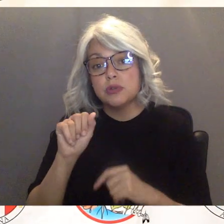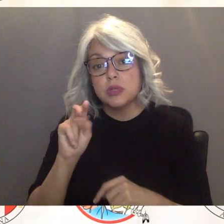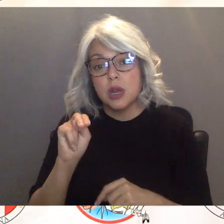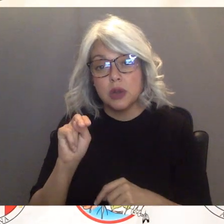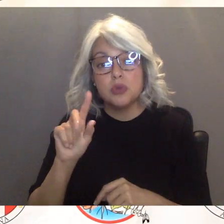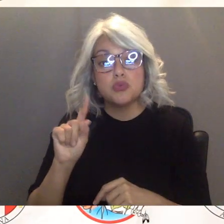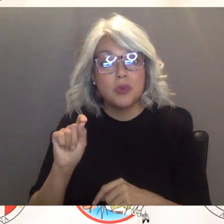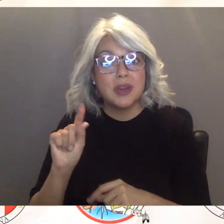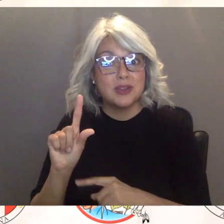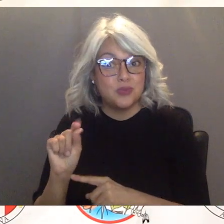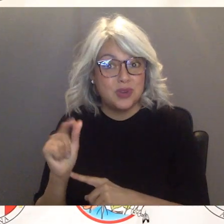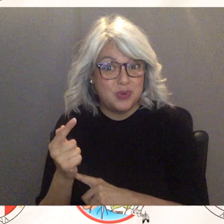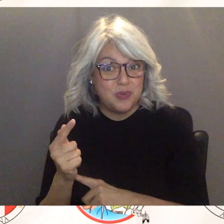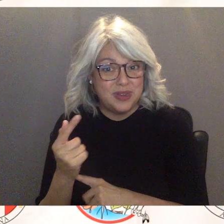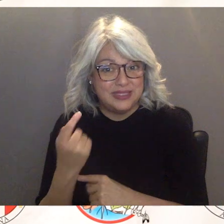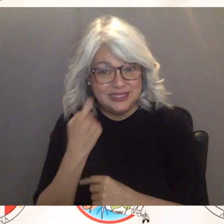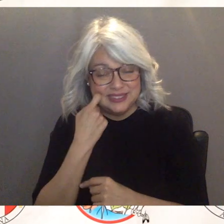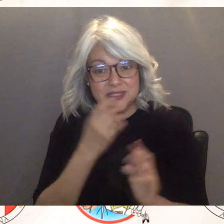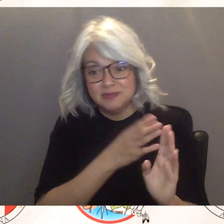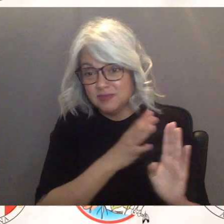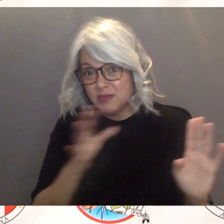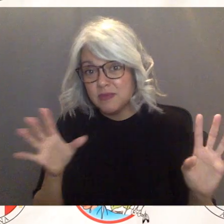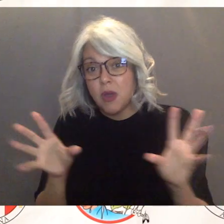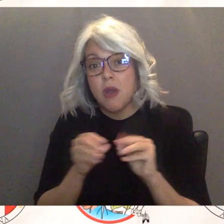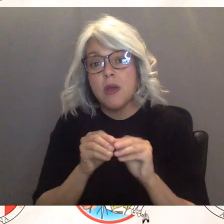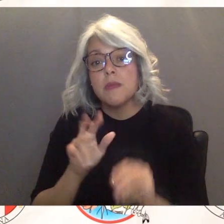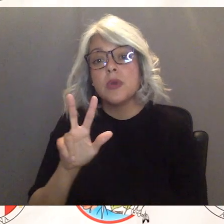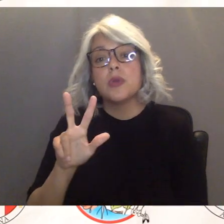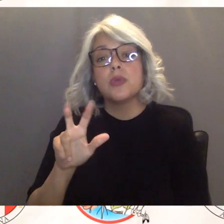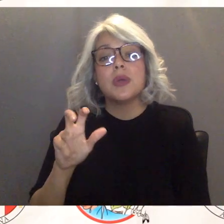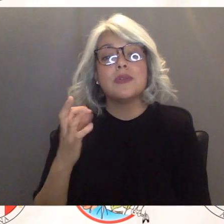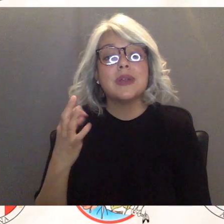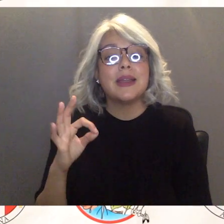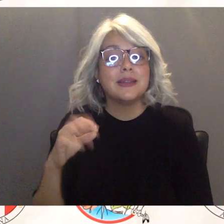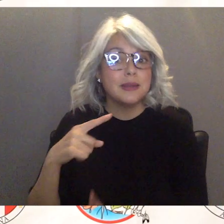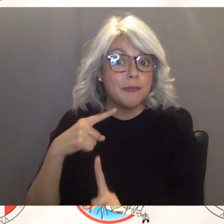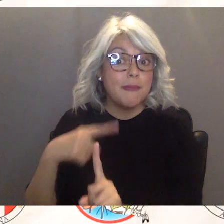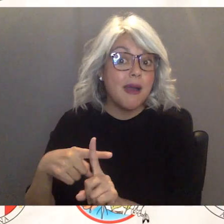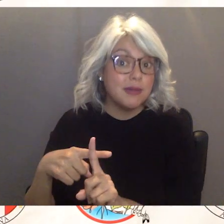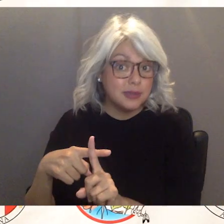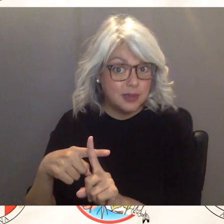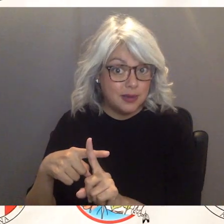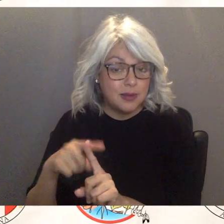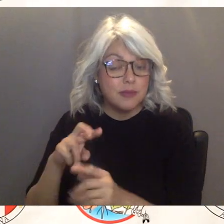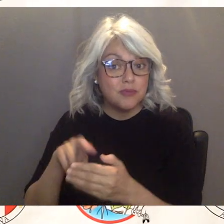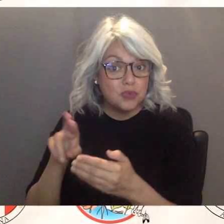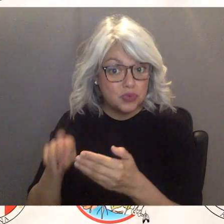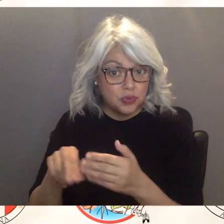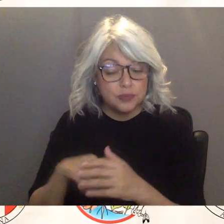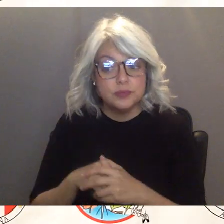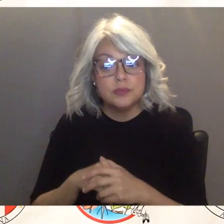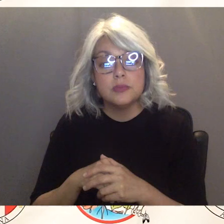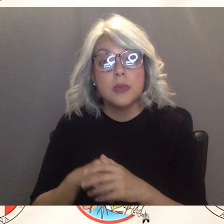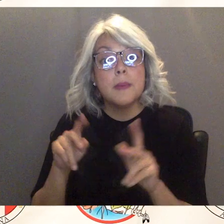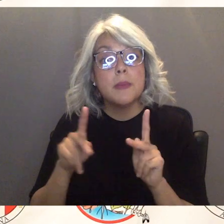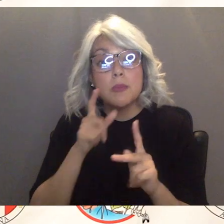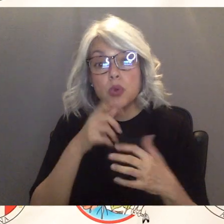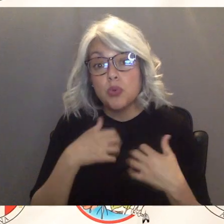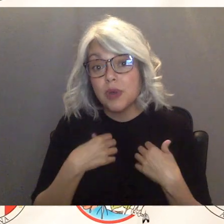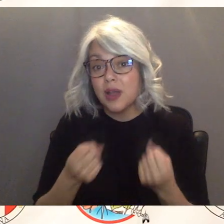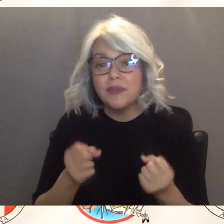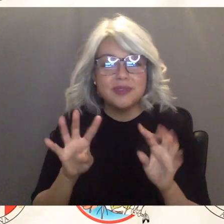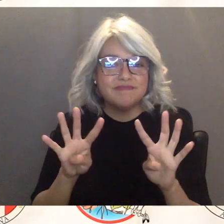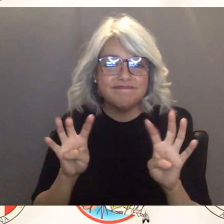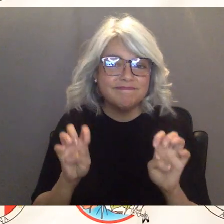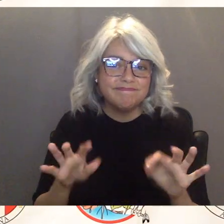they've had 319 positive results recovered cases is unknown